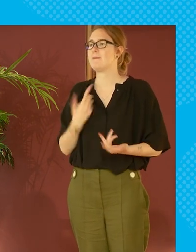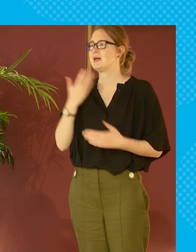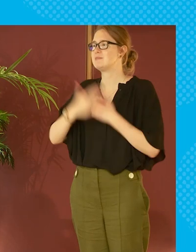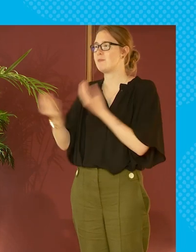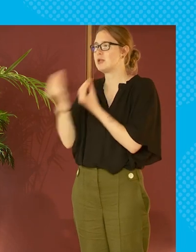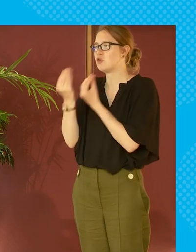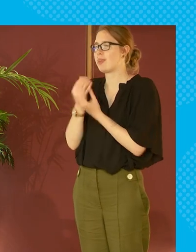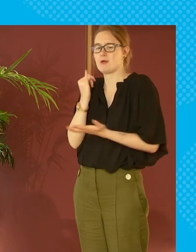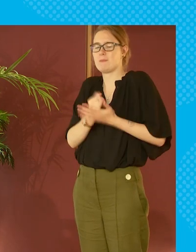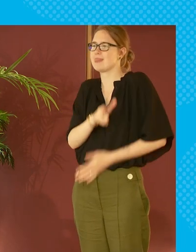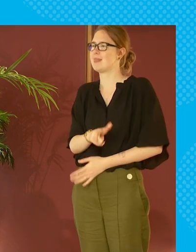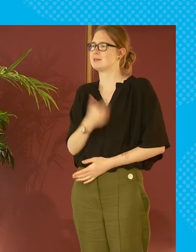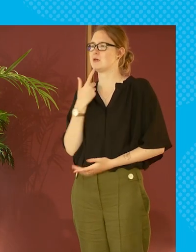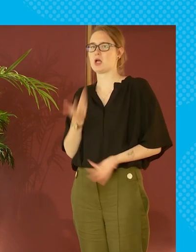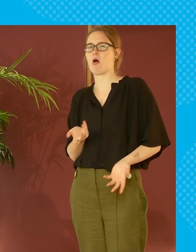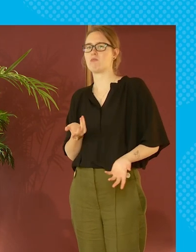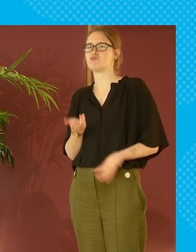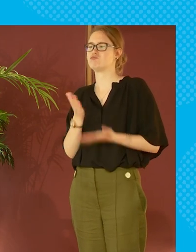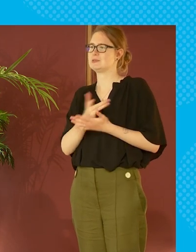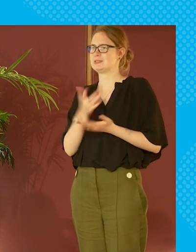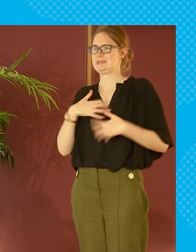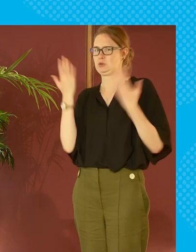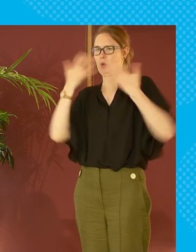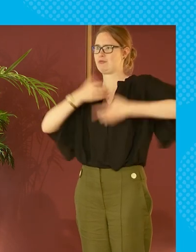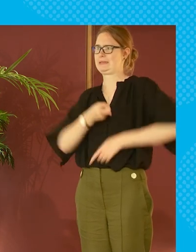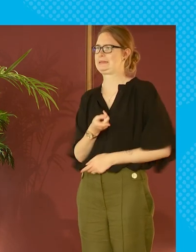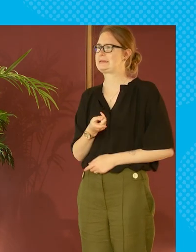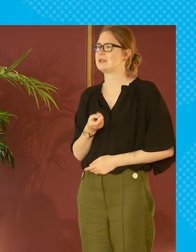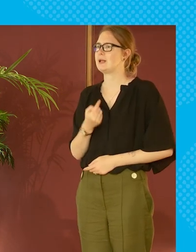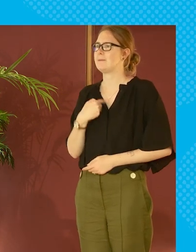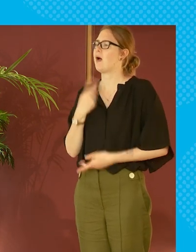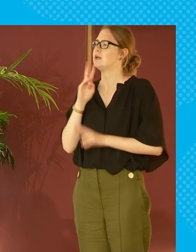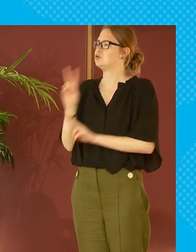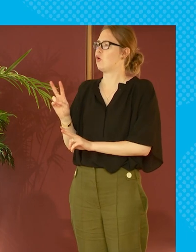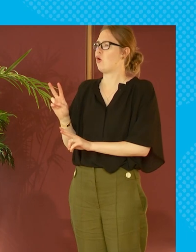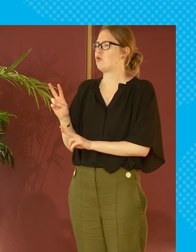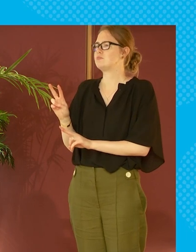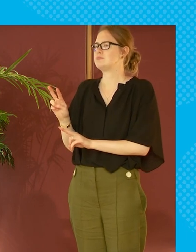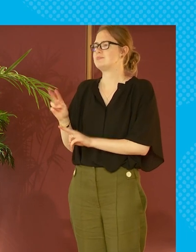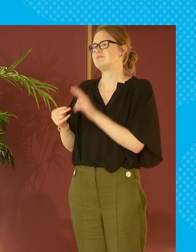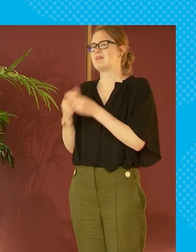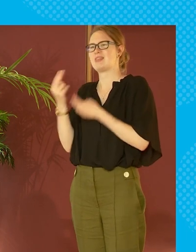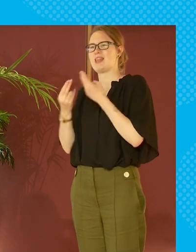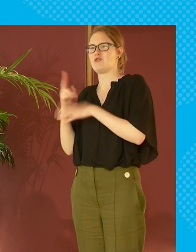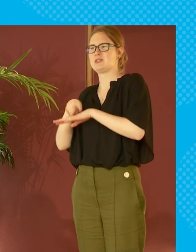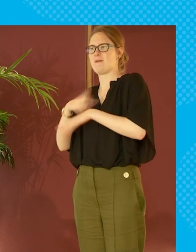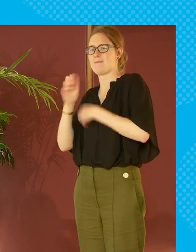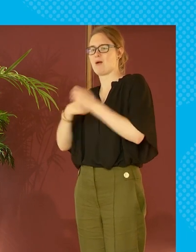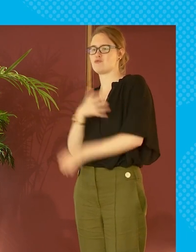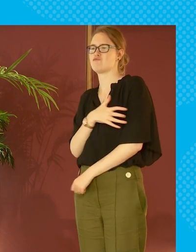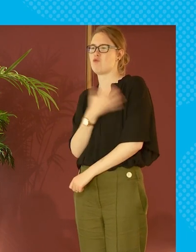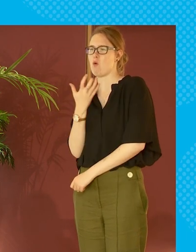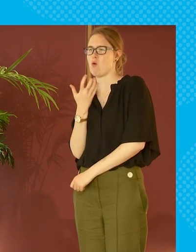that's i hadn't been taught that that was a bad thing and that was something you had to be worried about but i did see you know dinner staff